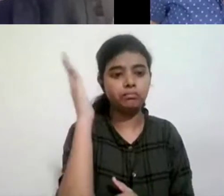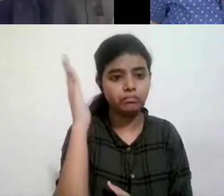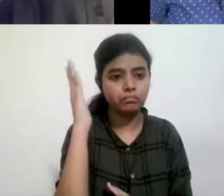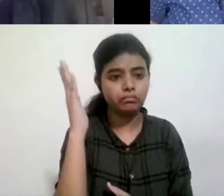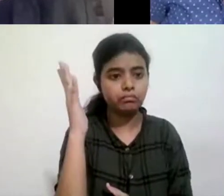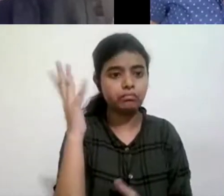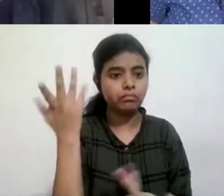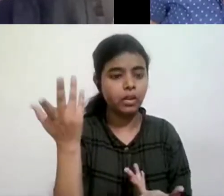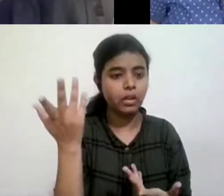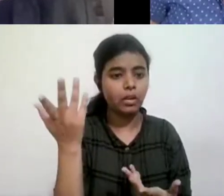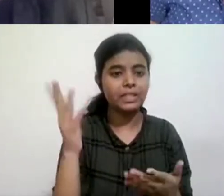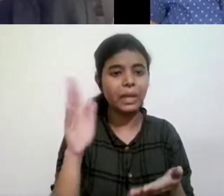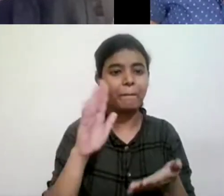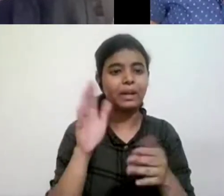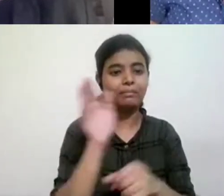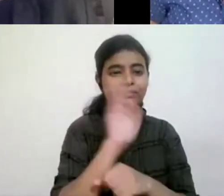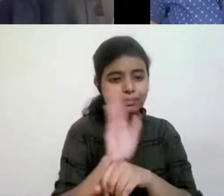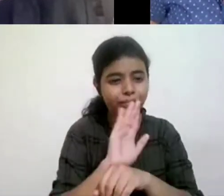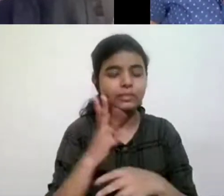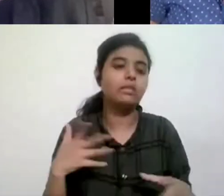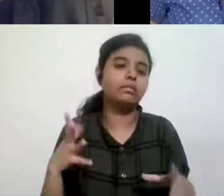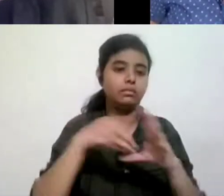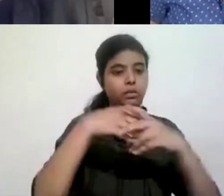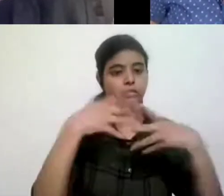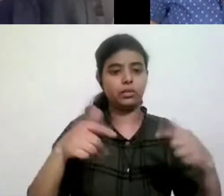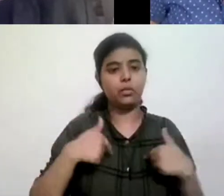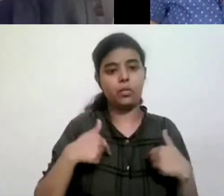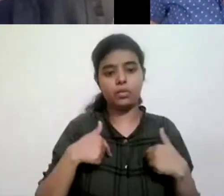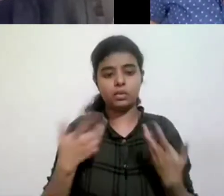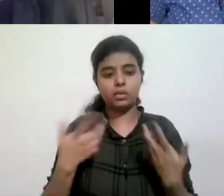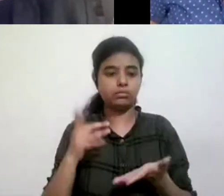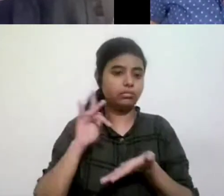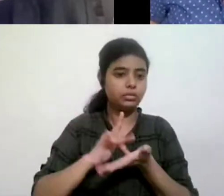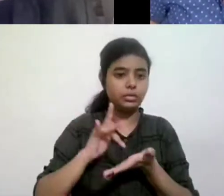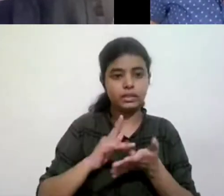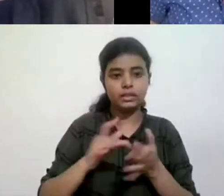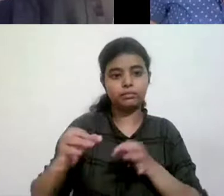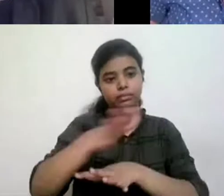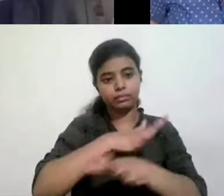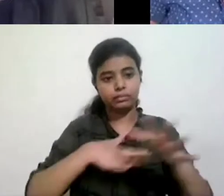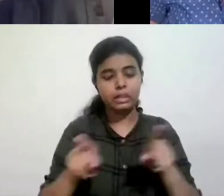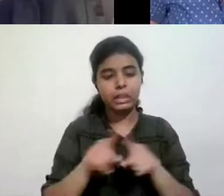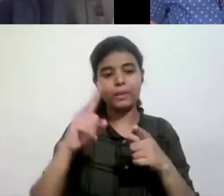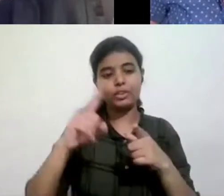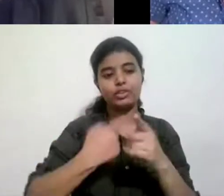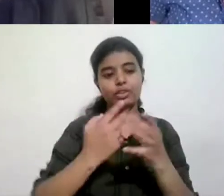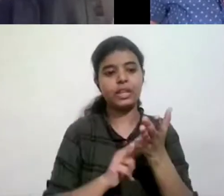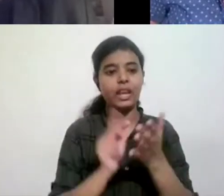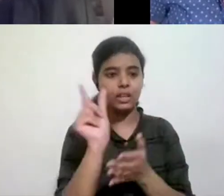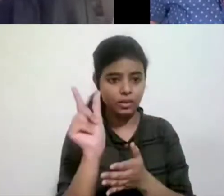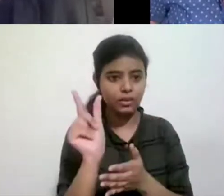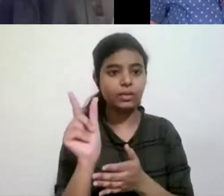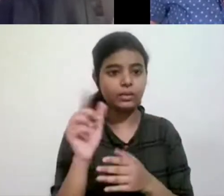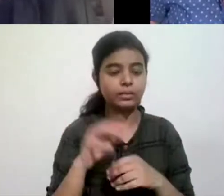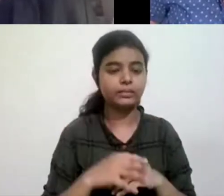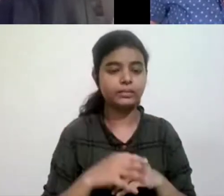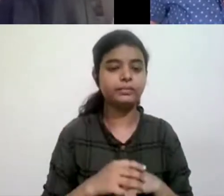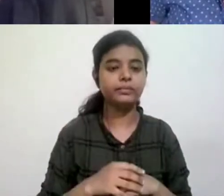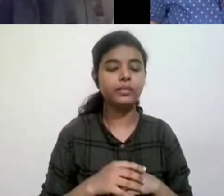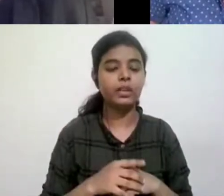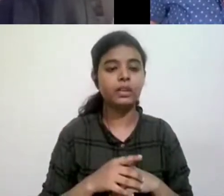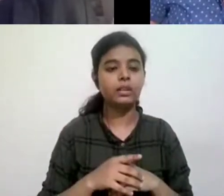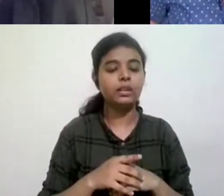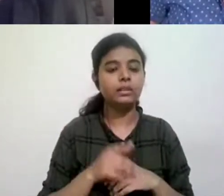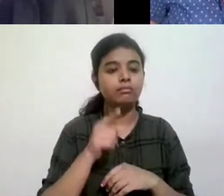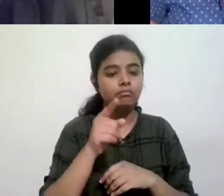uh, uh, well functions, my center organized, uh, journey, uh,-t-t-p-l-s sociology department